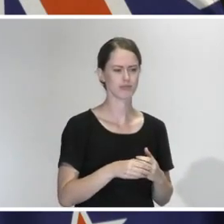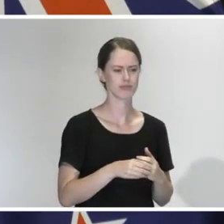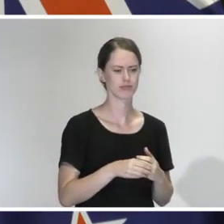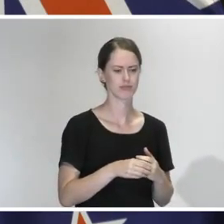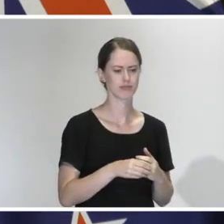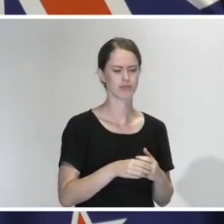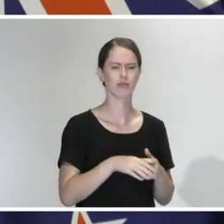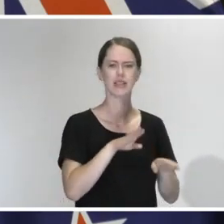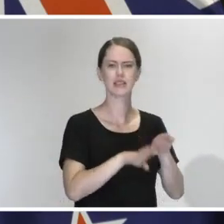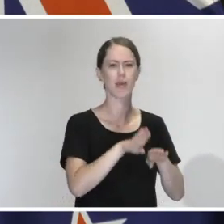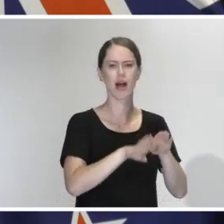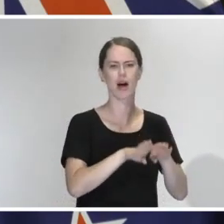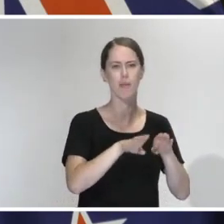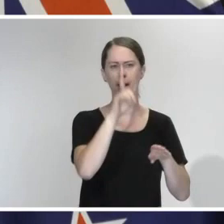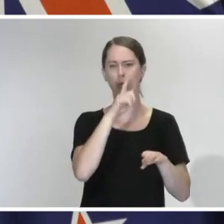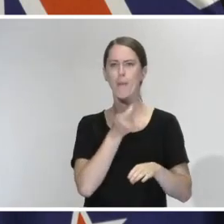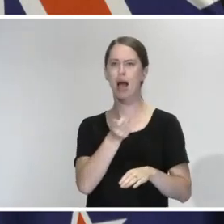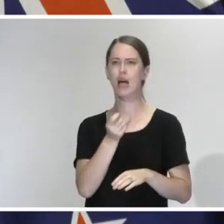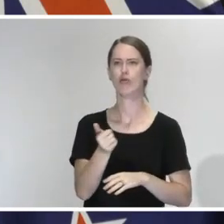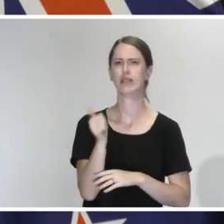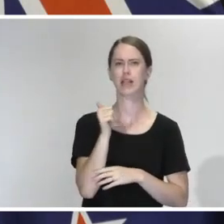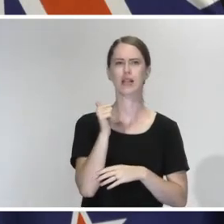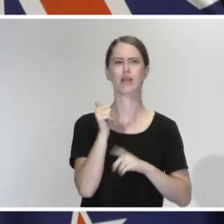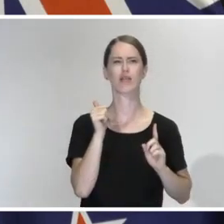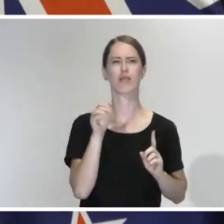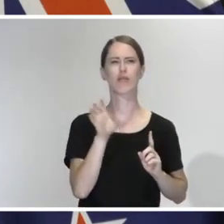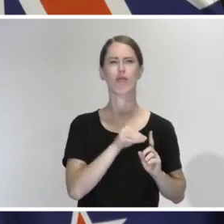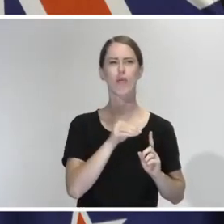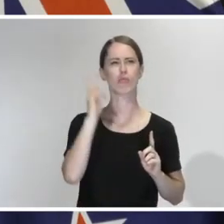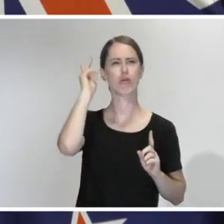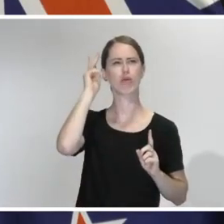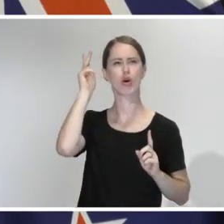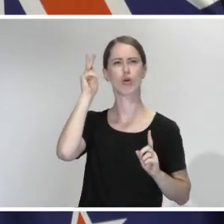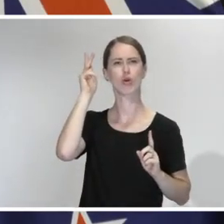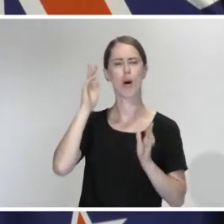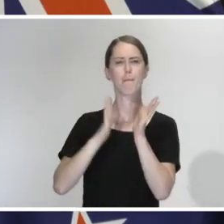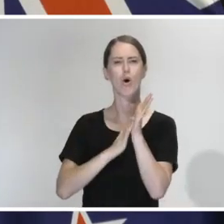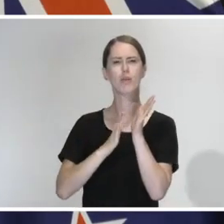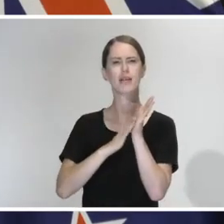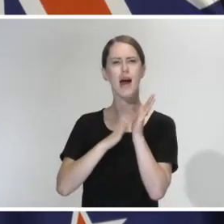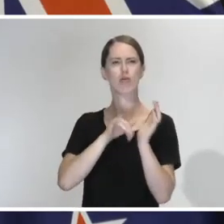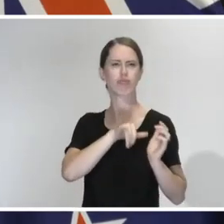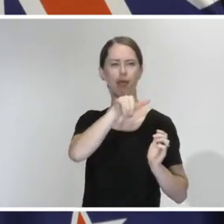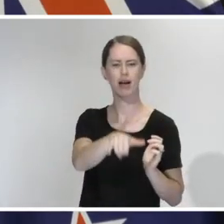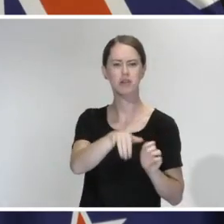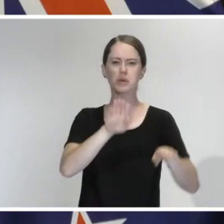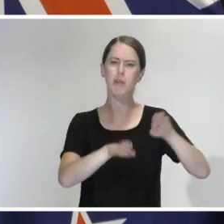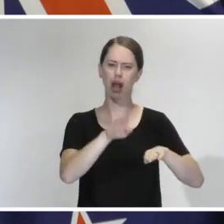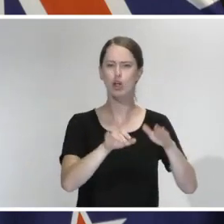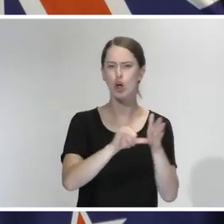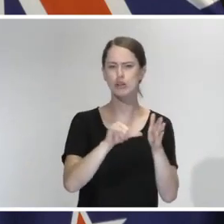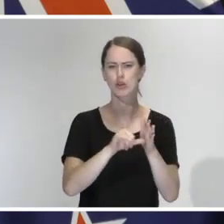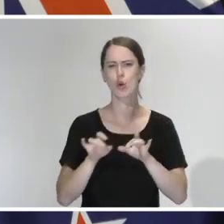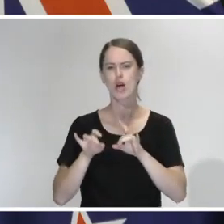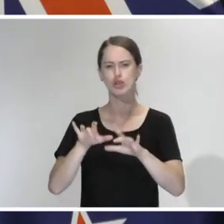to what, for instance, people paid on the recent flight from Peru and Montevideo. So, not too dissimilar to what